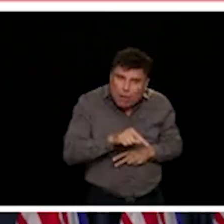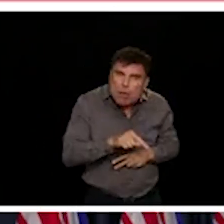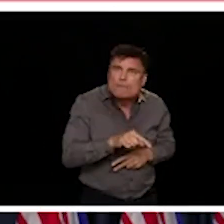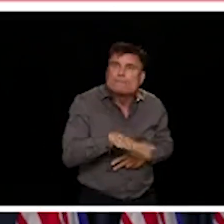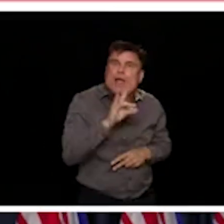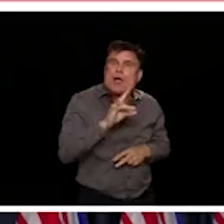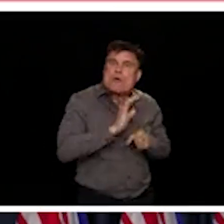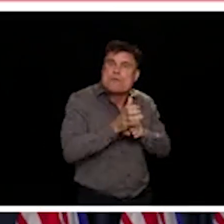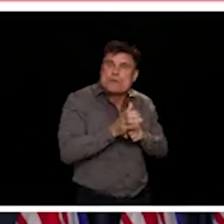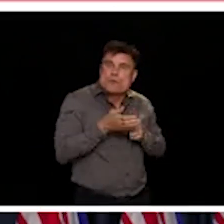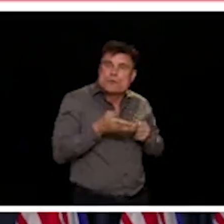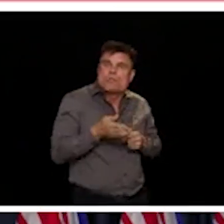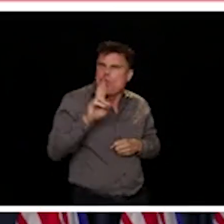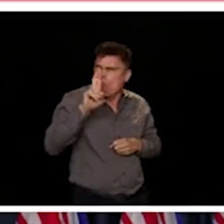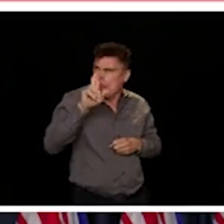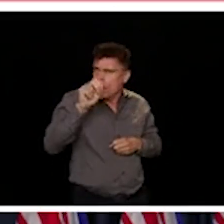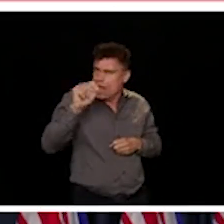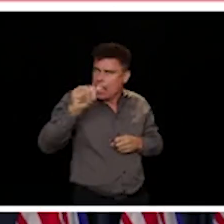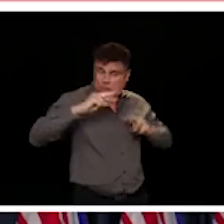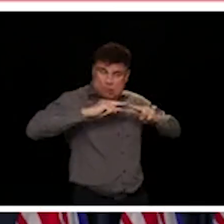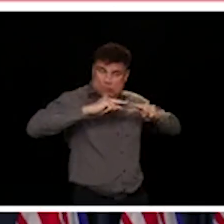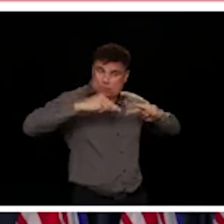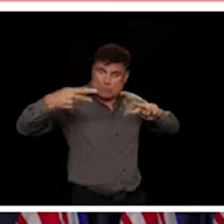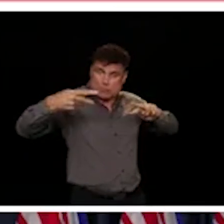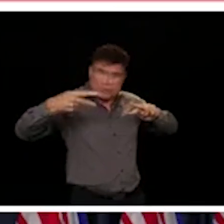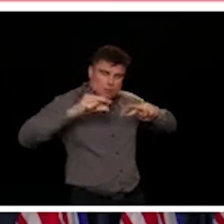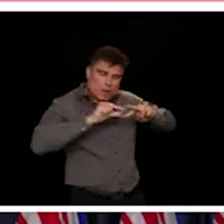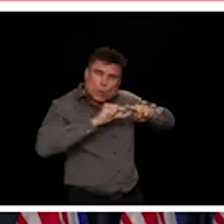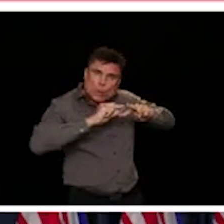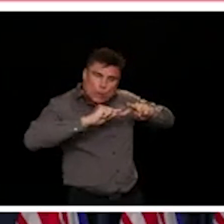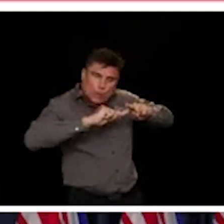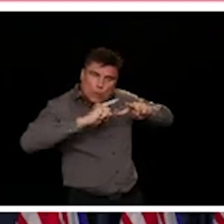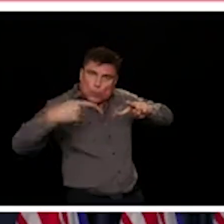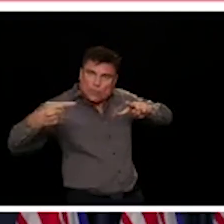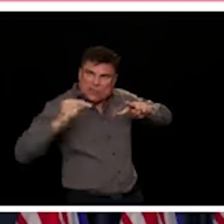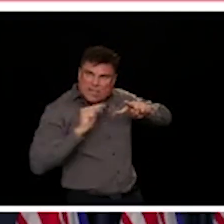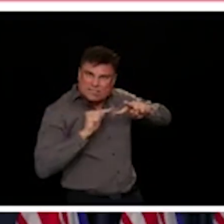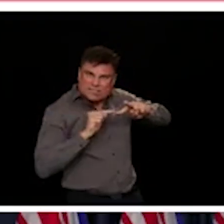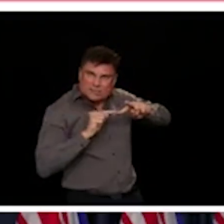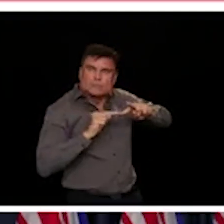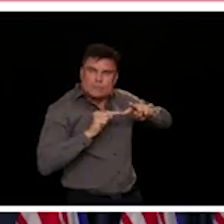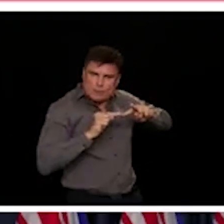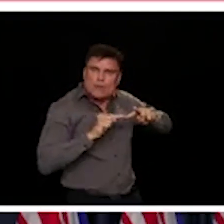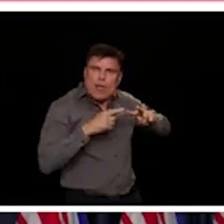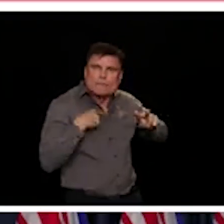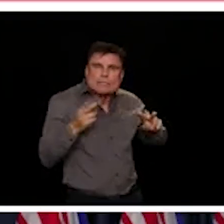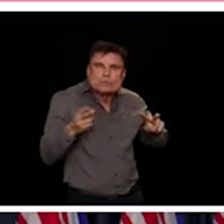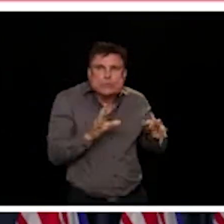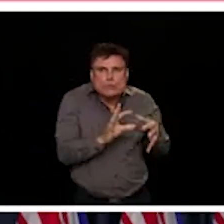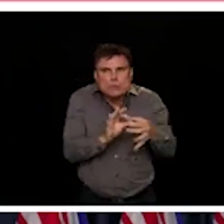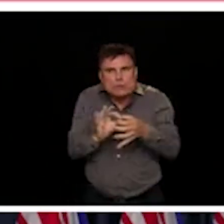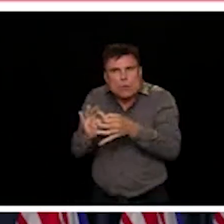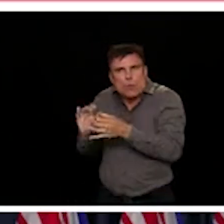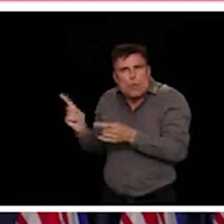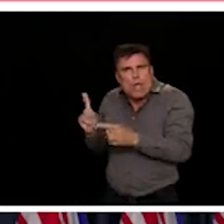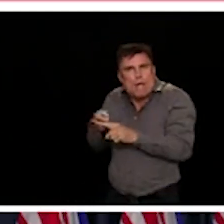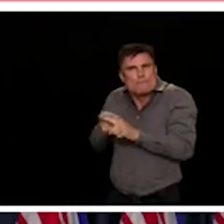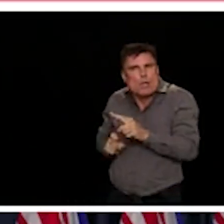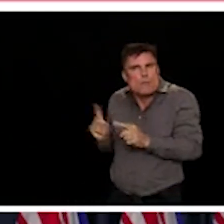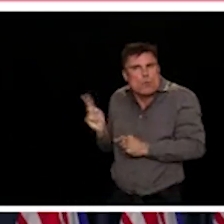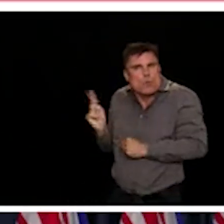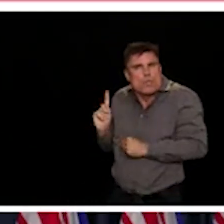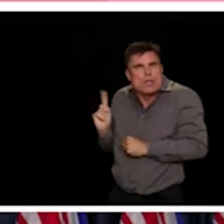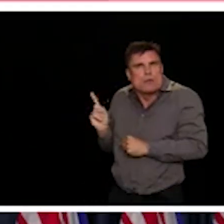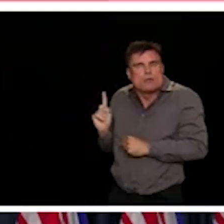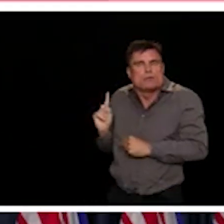Northern Italy prior to it being recognized in the community. So this is a project that we're working with other groups across